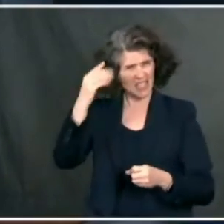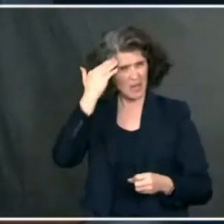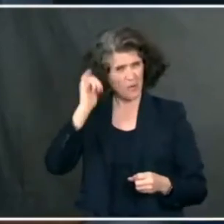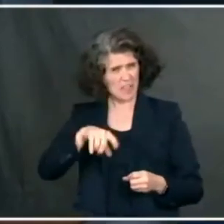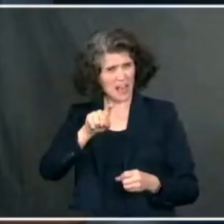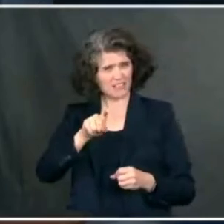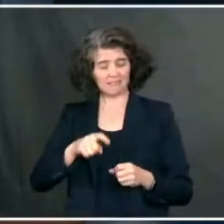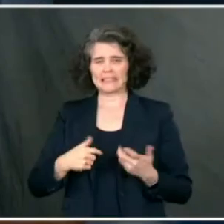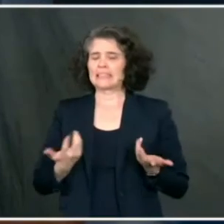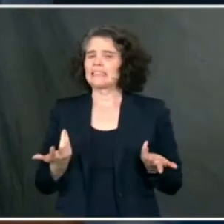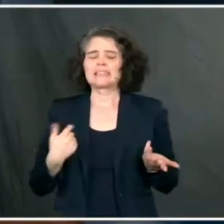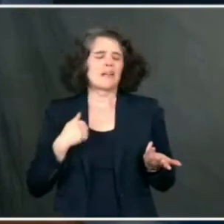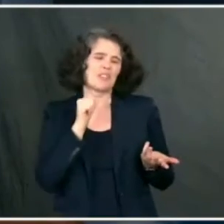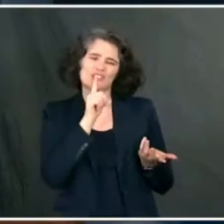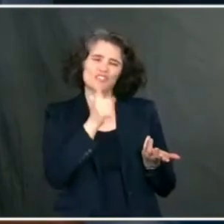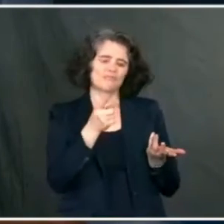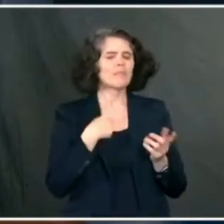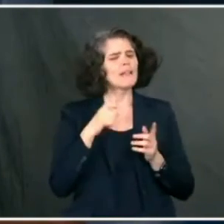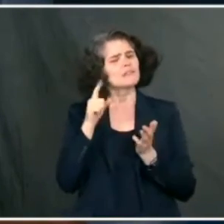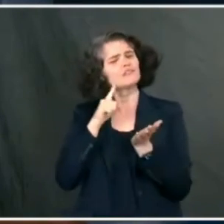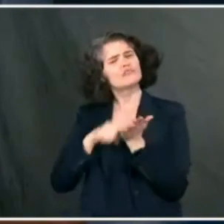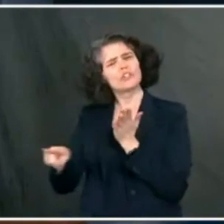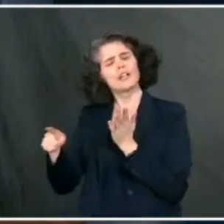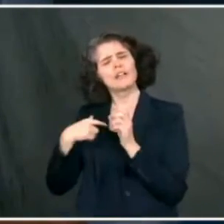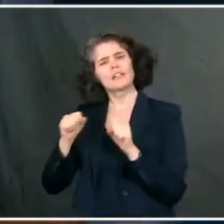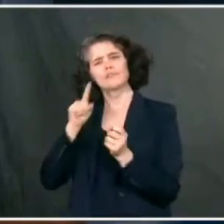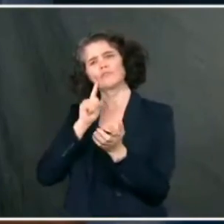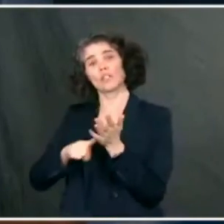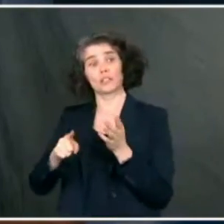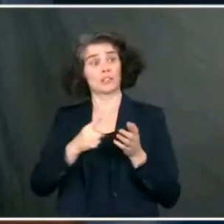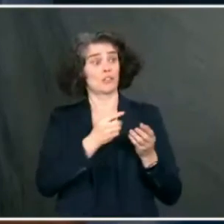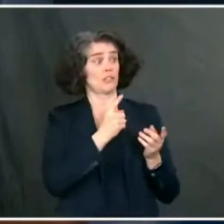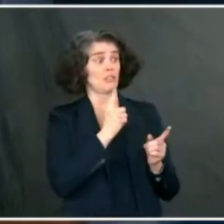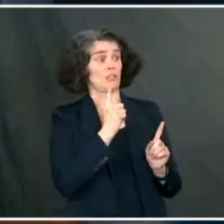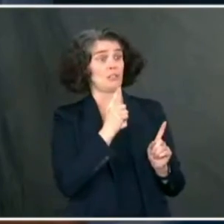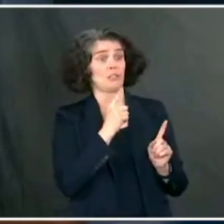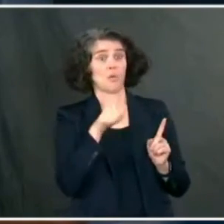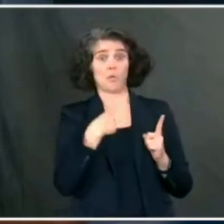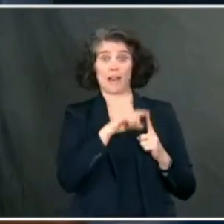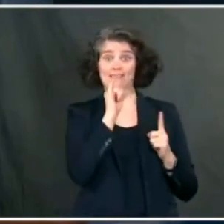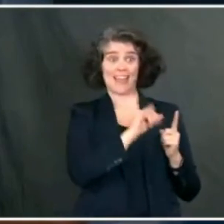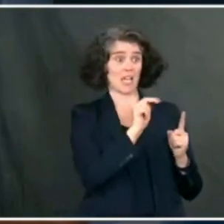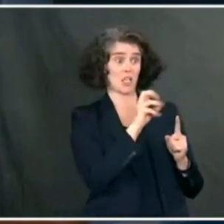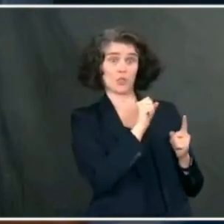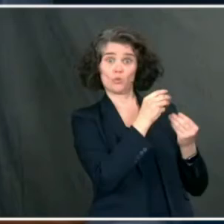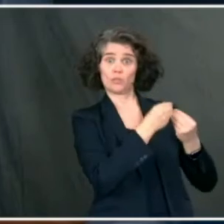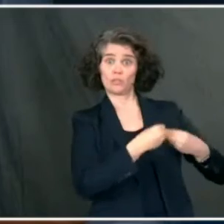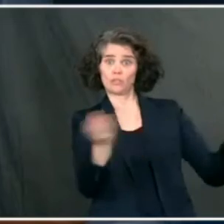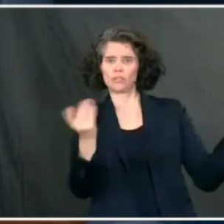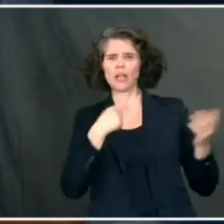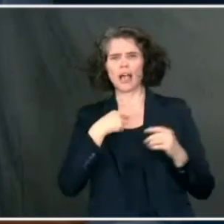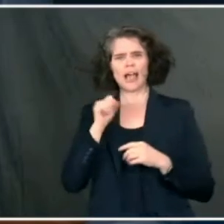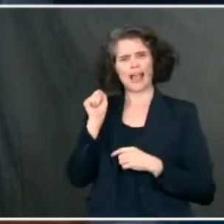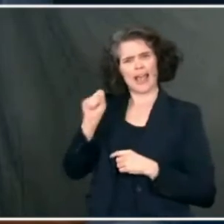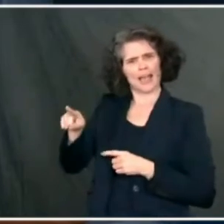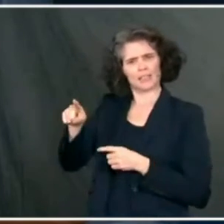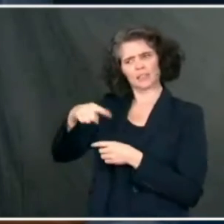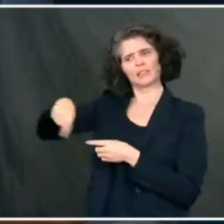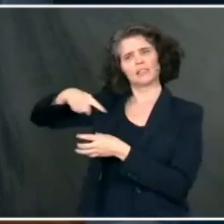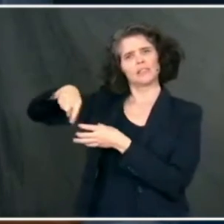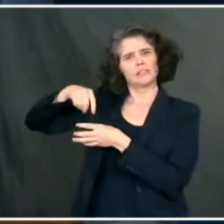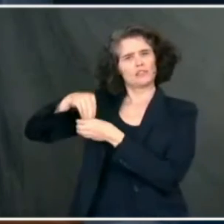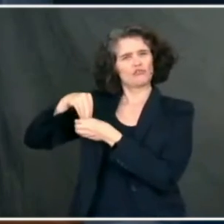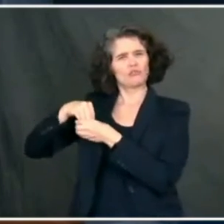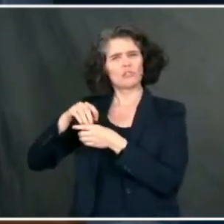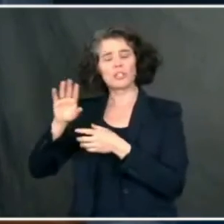I'm aware of. I'm happy to check. I mean, when the reporting came out, I asked the question, and I think, internally. And, you know,